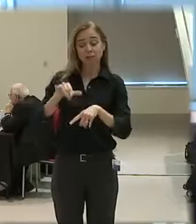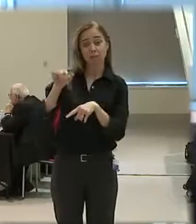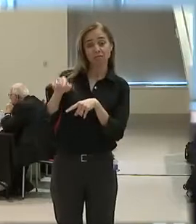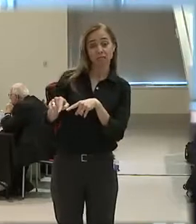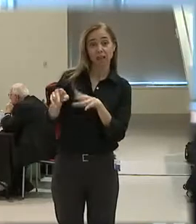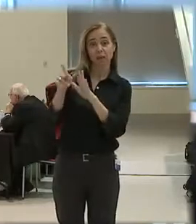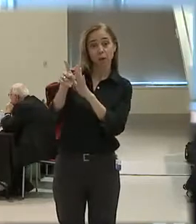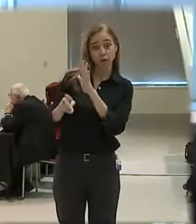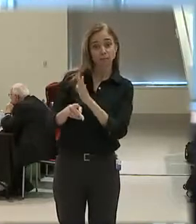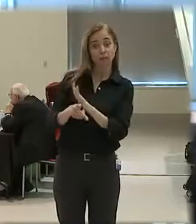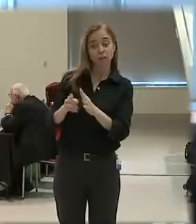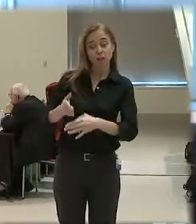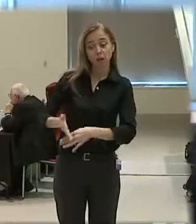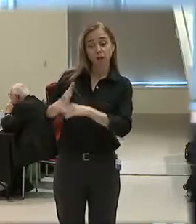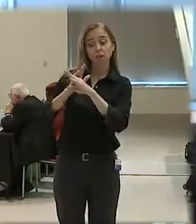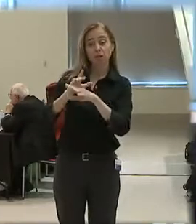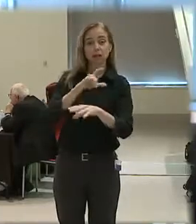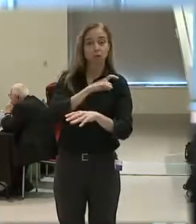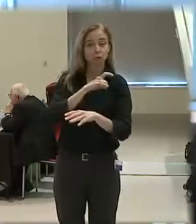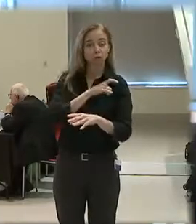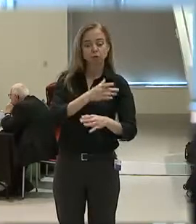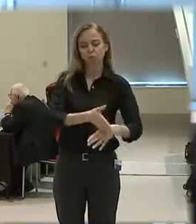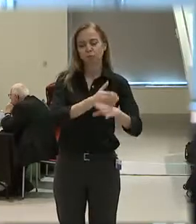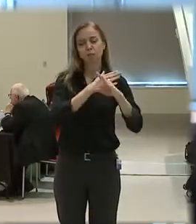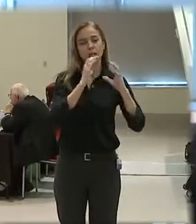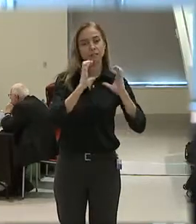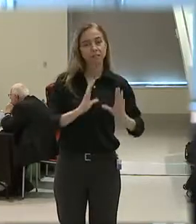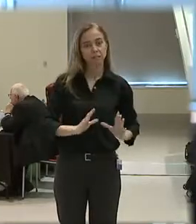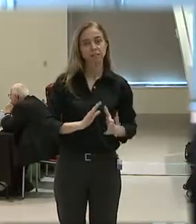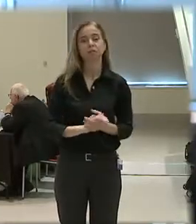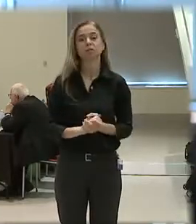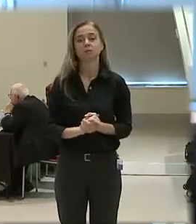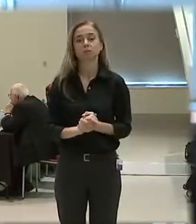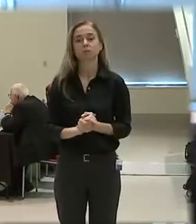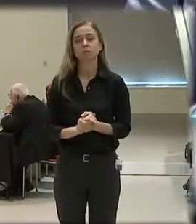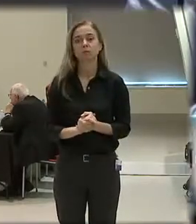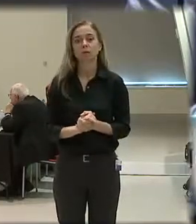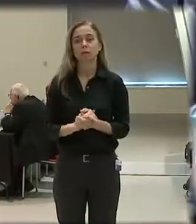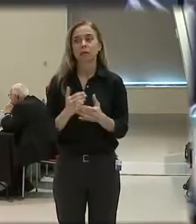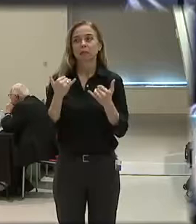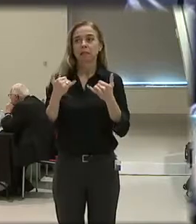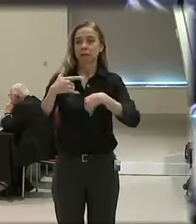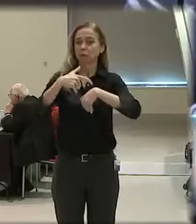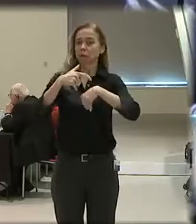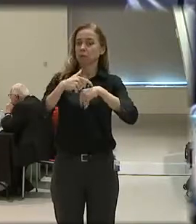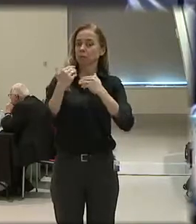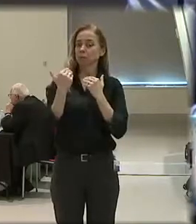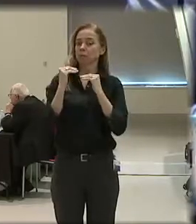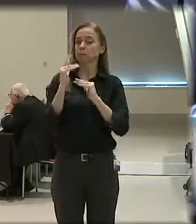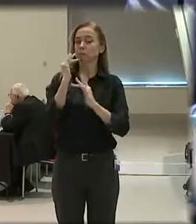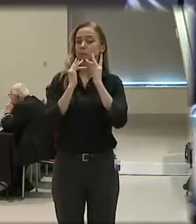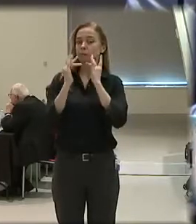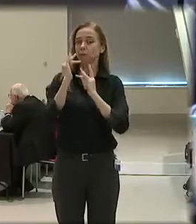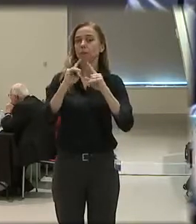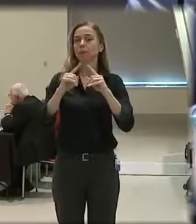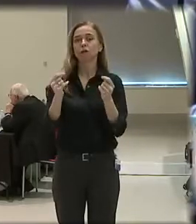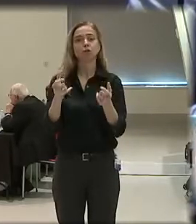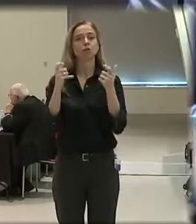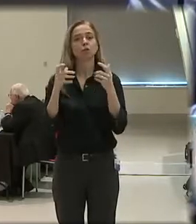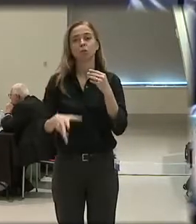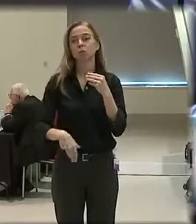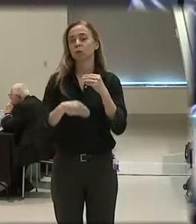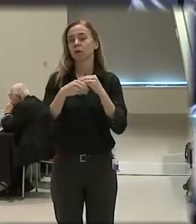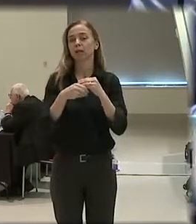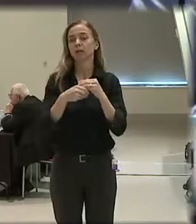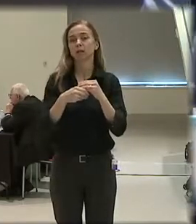It protects officers. It protects citizens. Okay. So in respect for time, I will... If I may just quickly, the